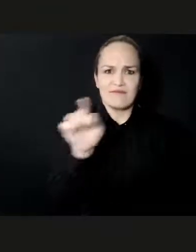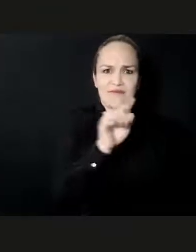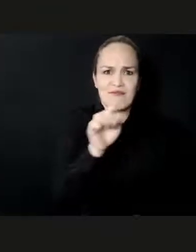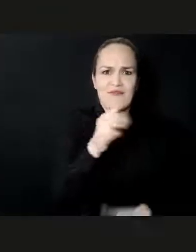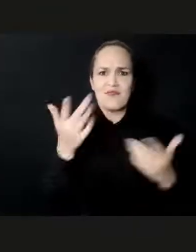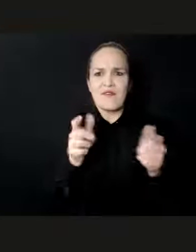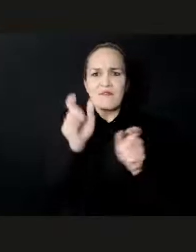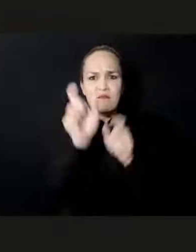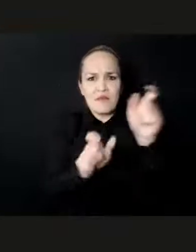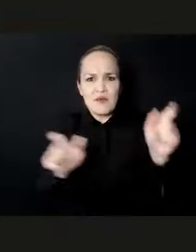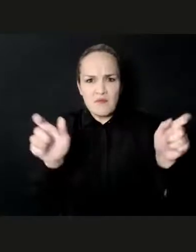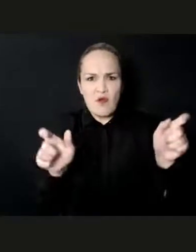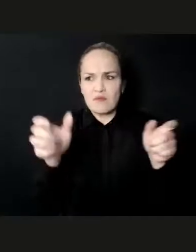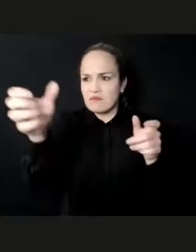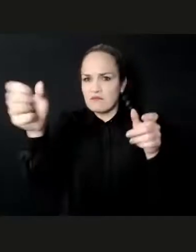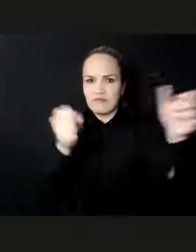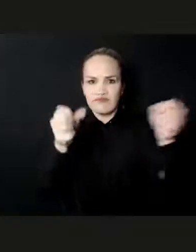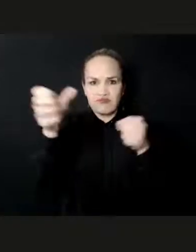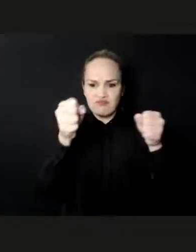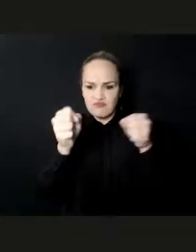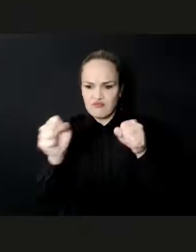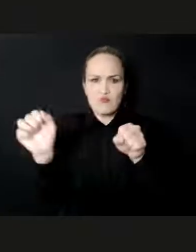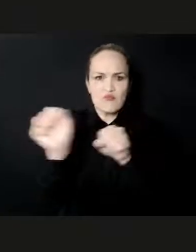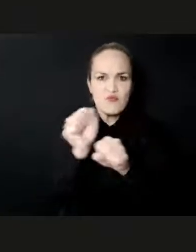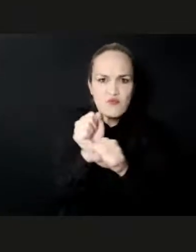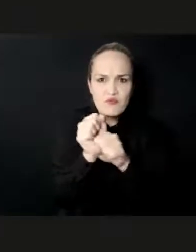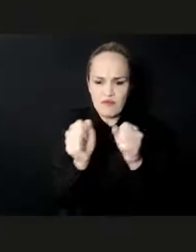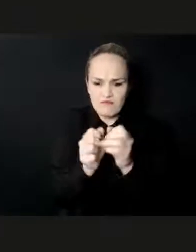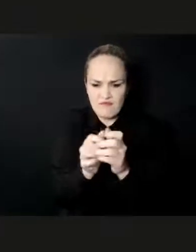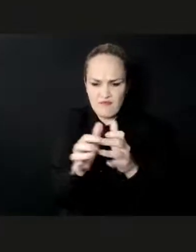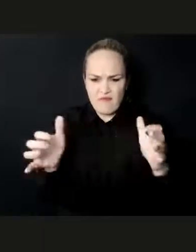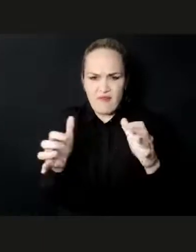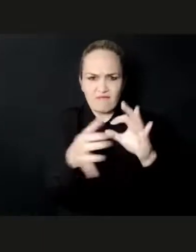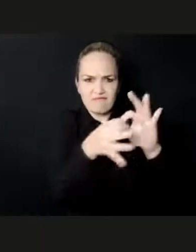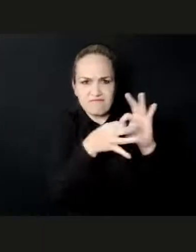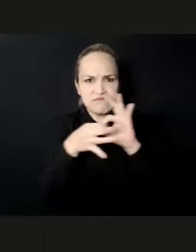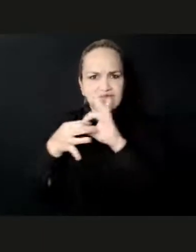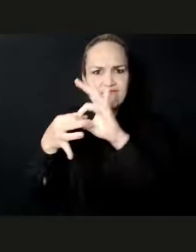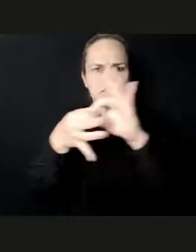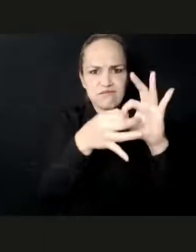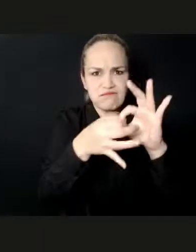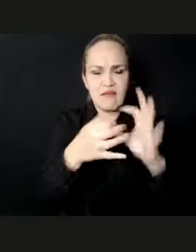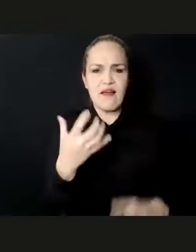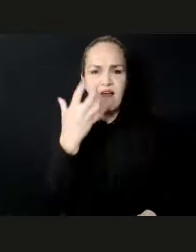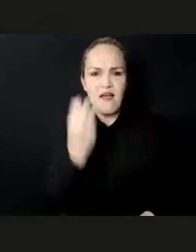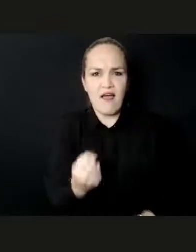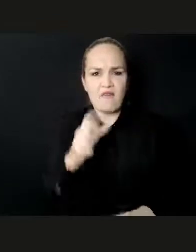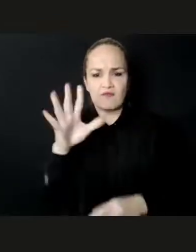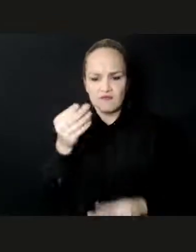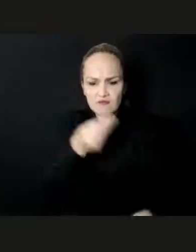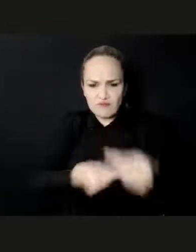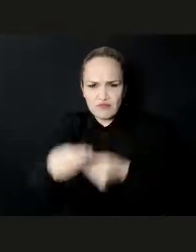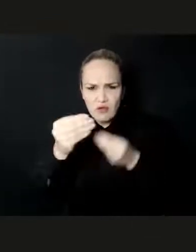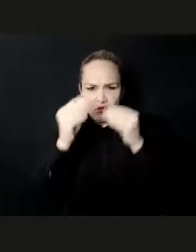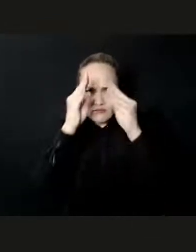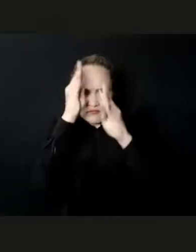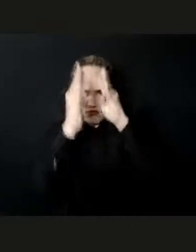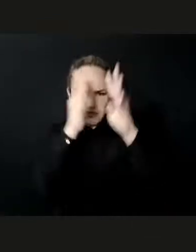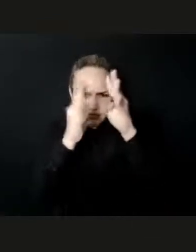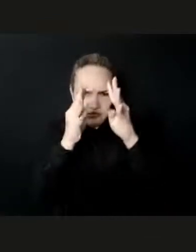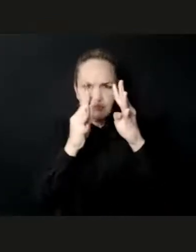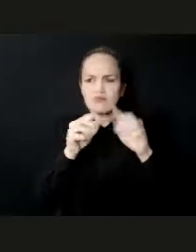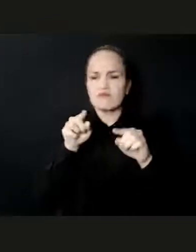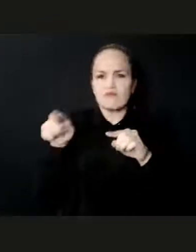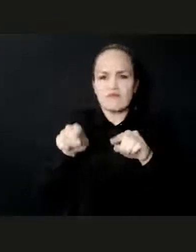joining forces with important partners from Germany, European Commission and Africa. We will focus on